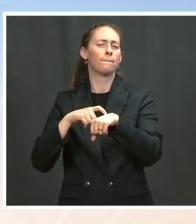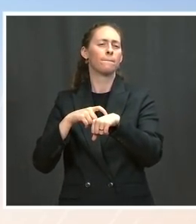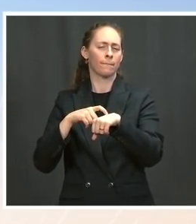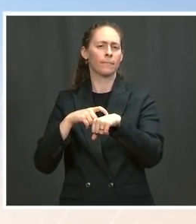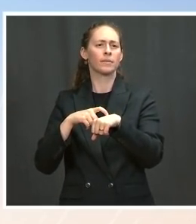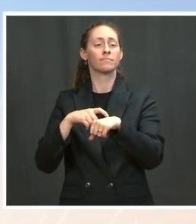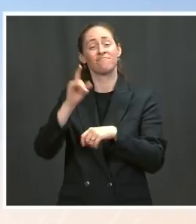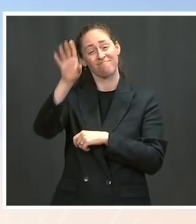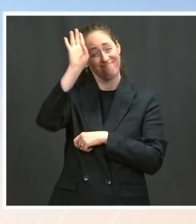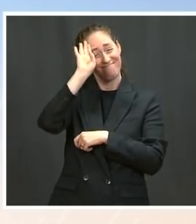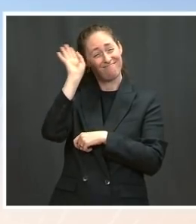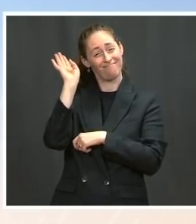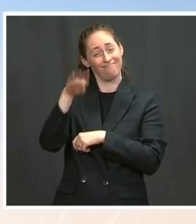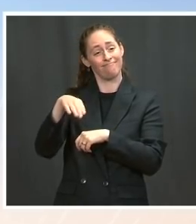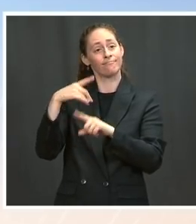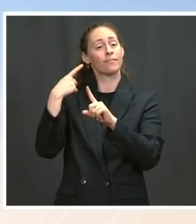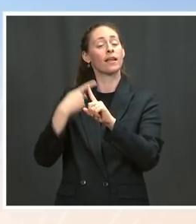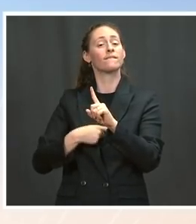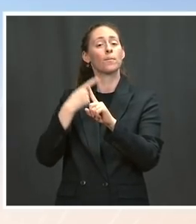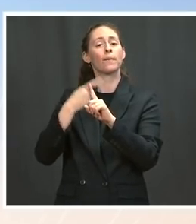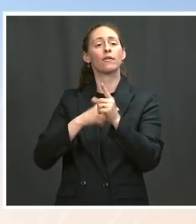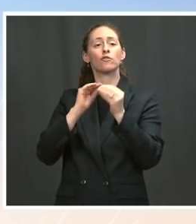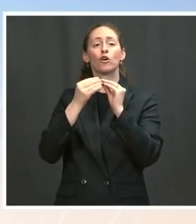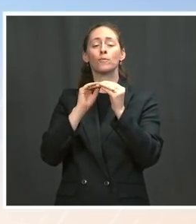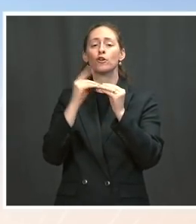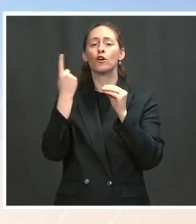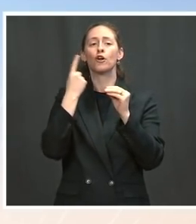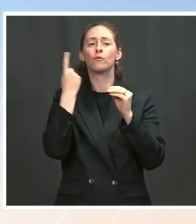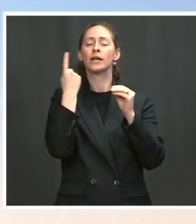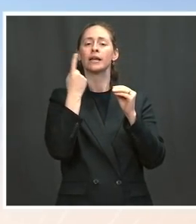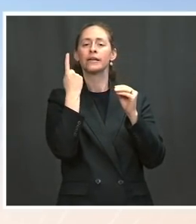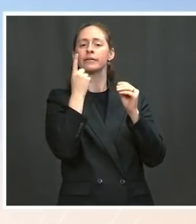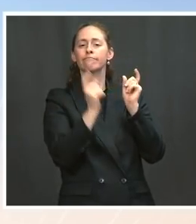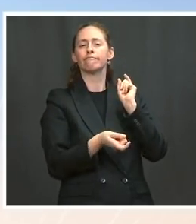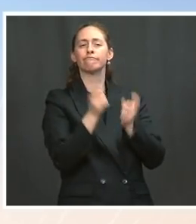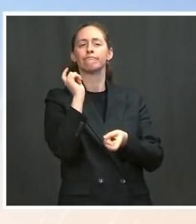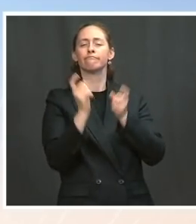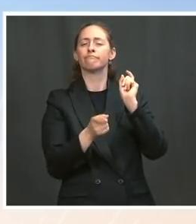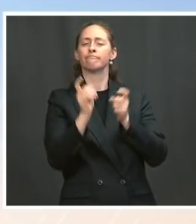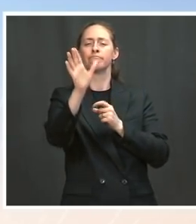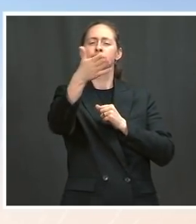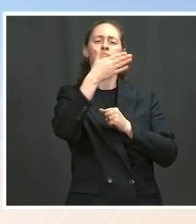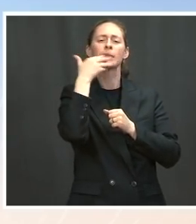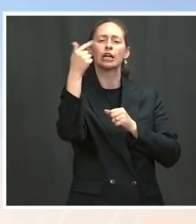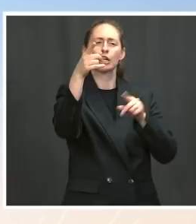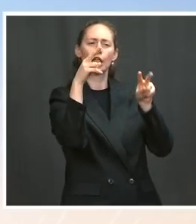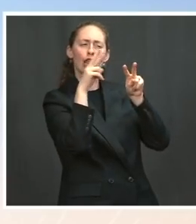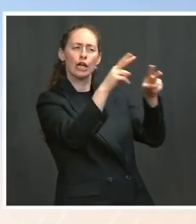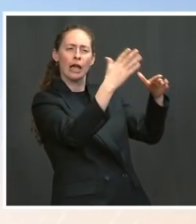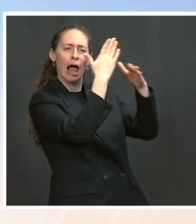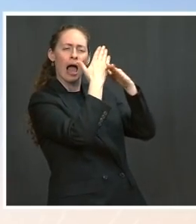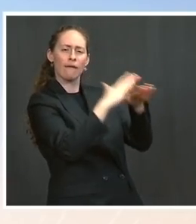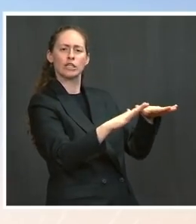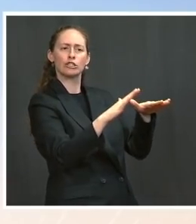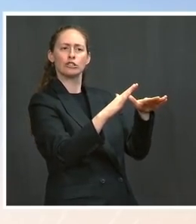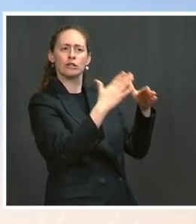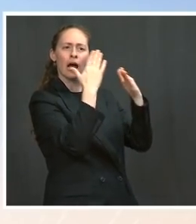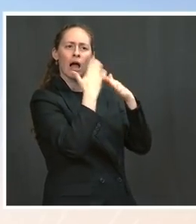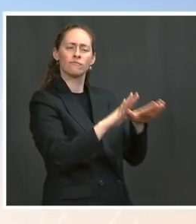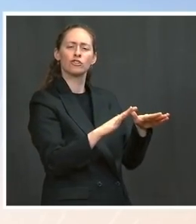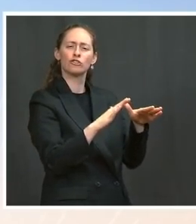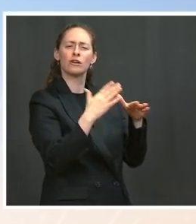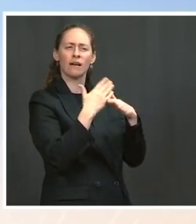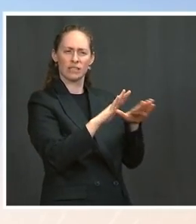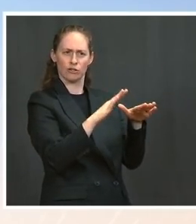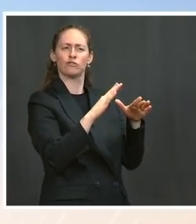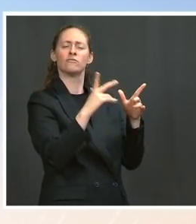the best thing is to average through and say we've been creating over 500,000 jobs